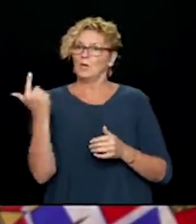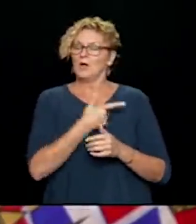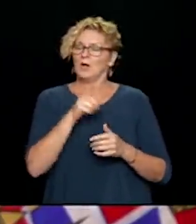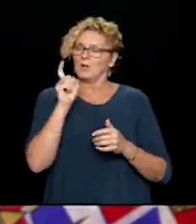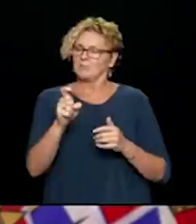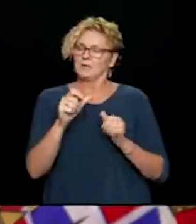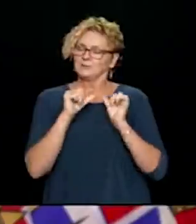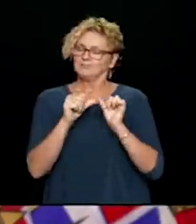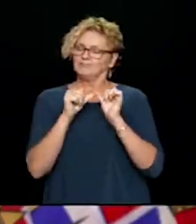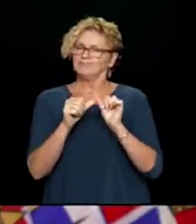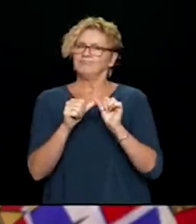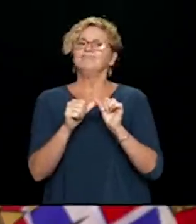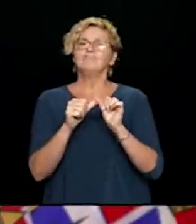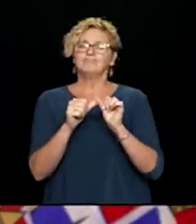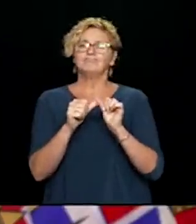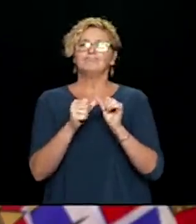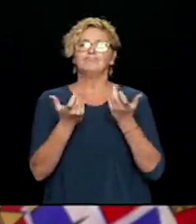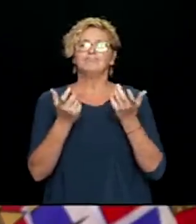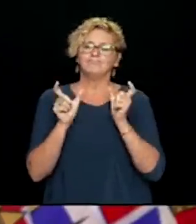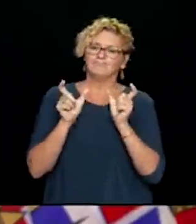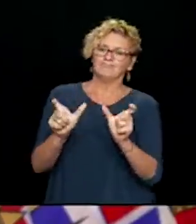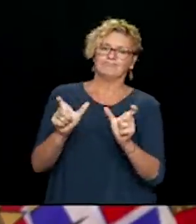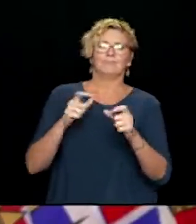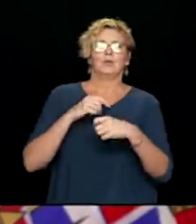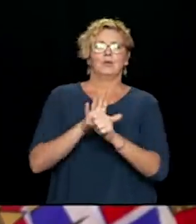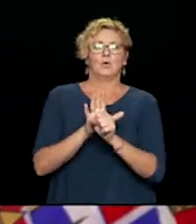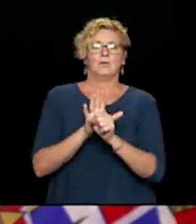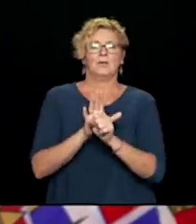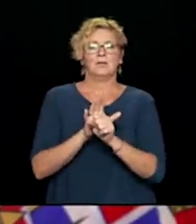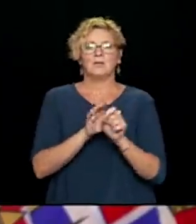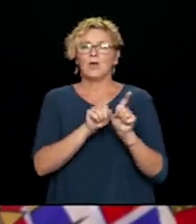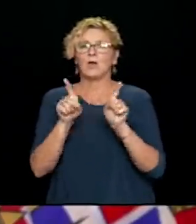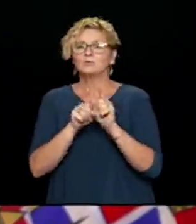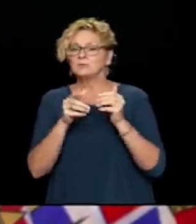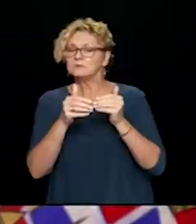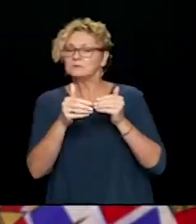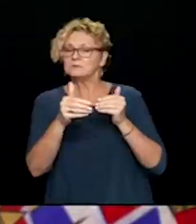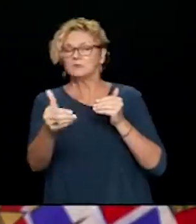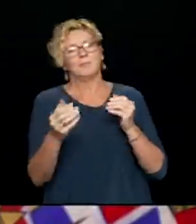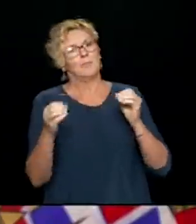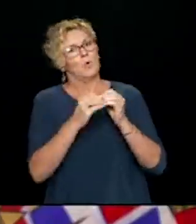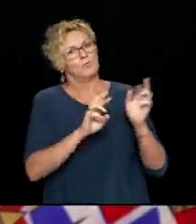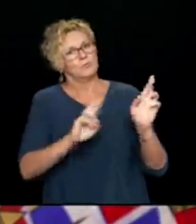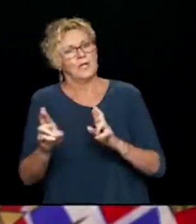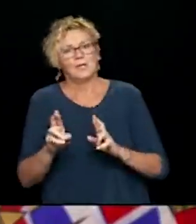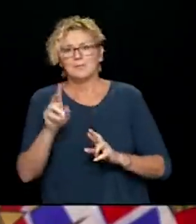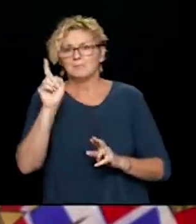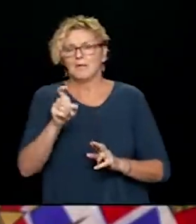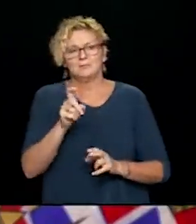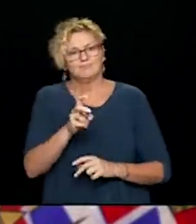We must now all hold steady with our layers of protection and get ready for what we know